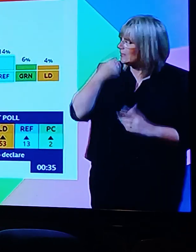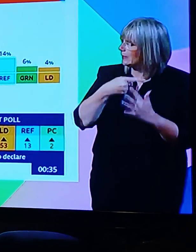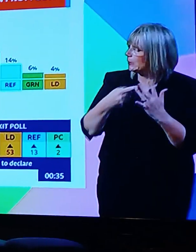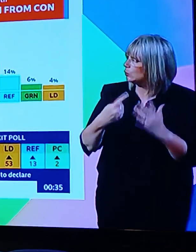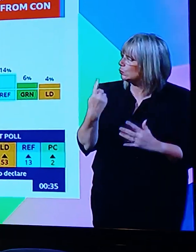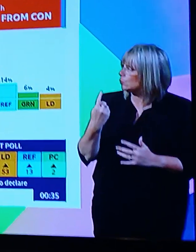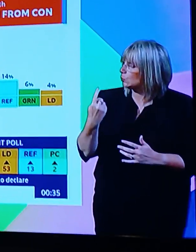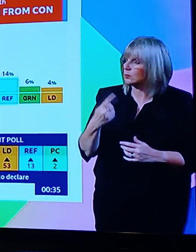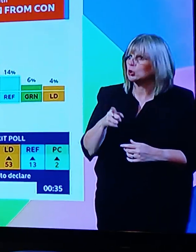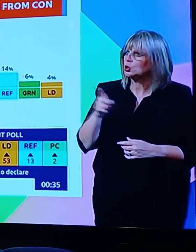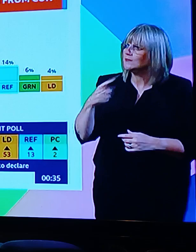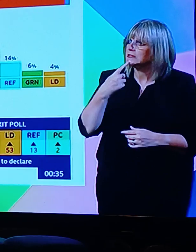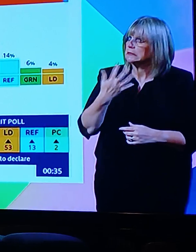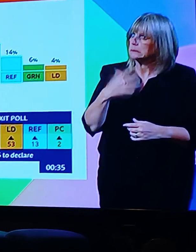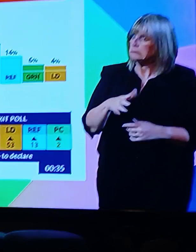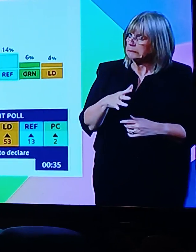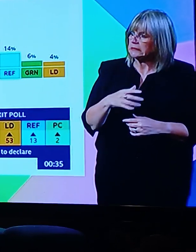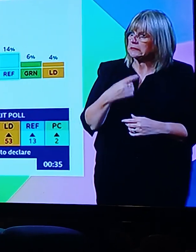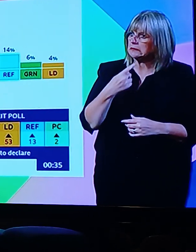said things that are untrue.